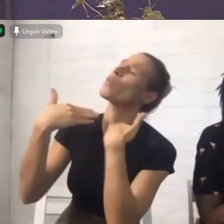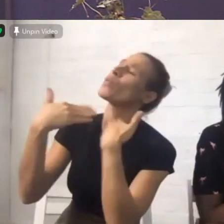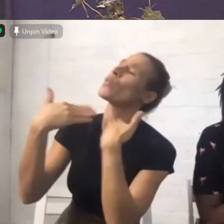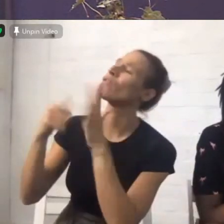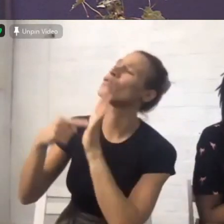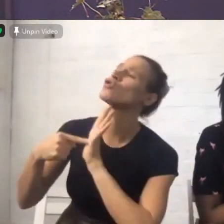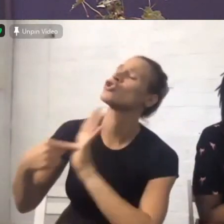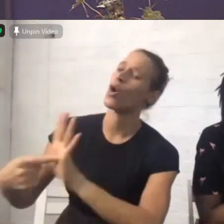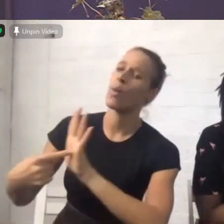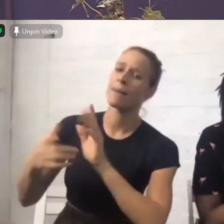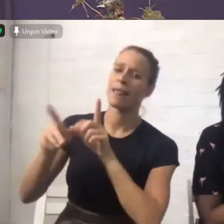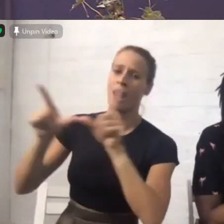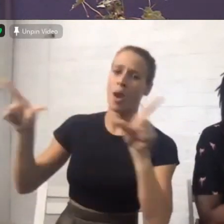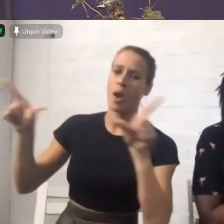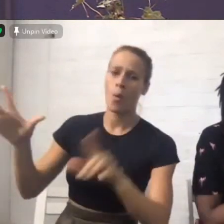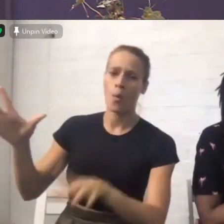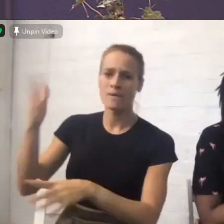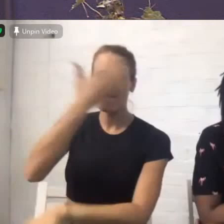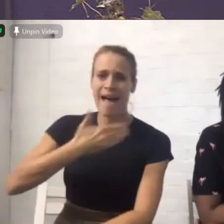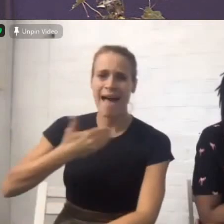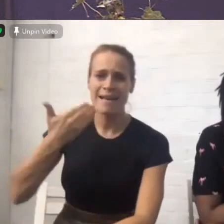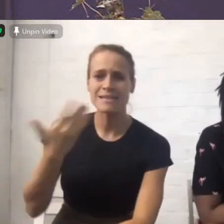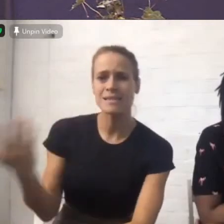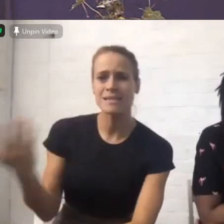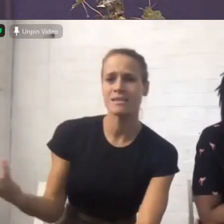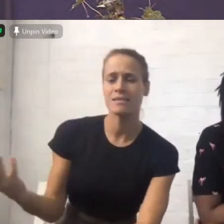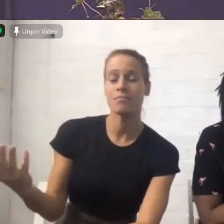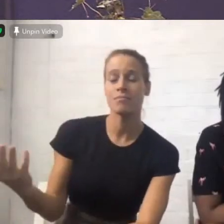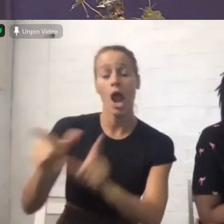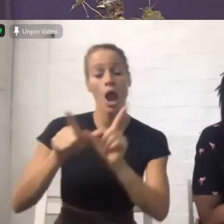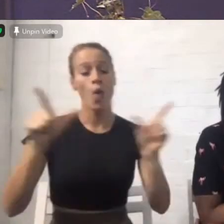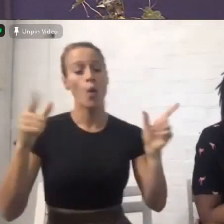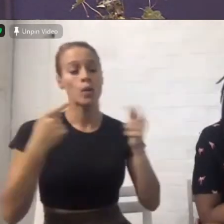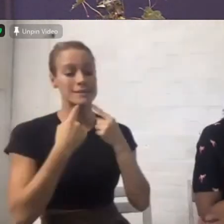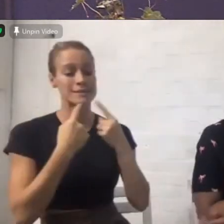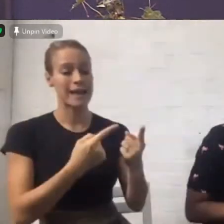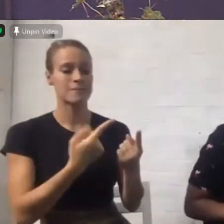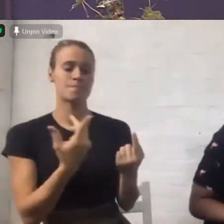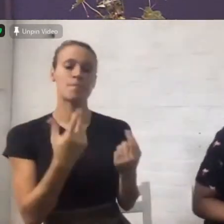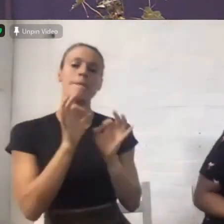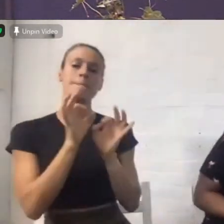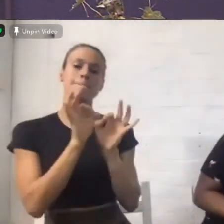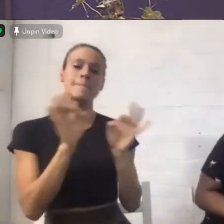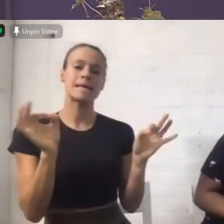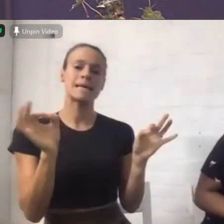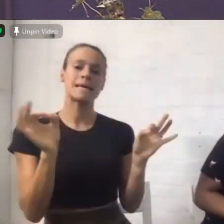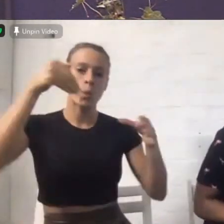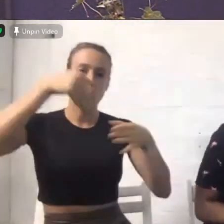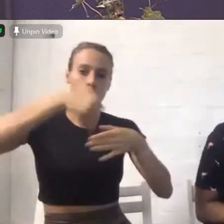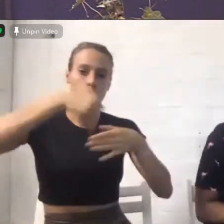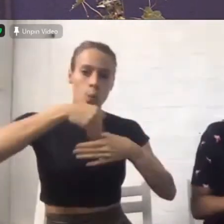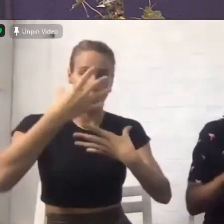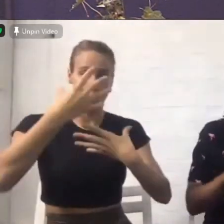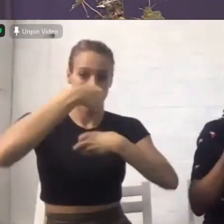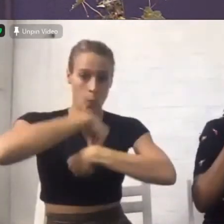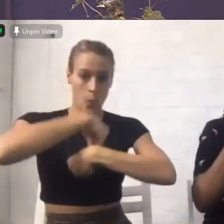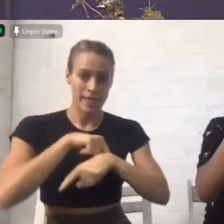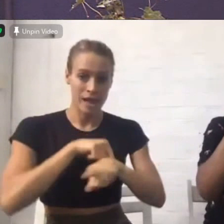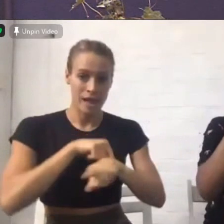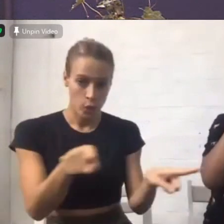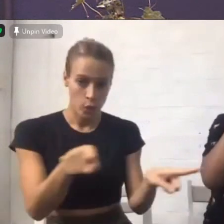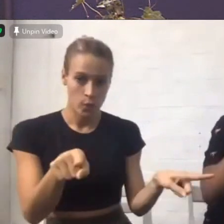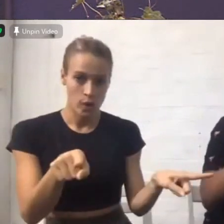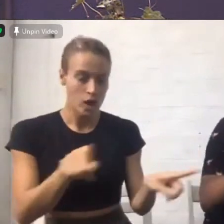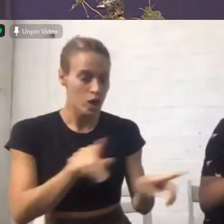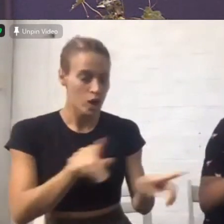And the Lord said to him, Peace be with you. Do not fear. You shall not die.